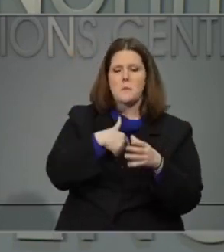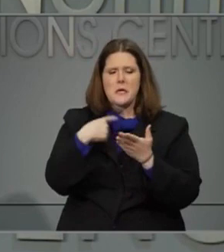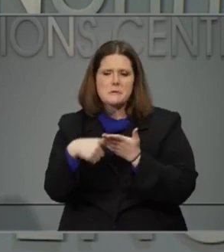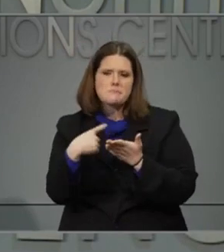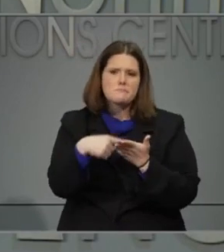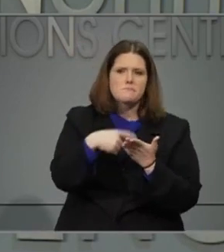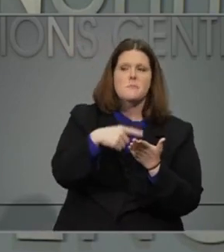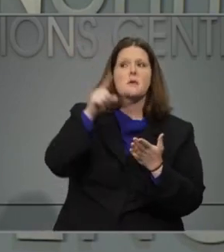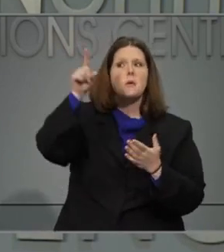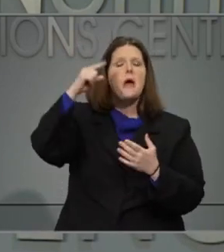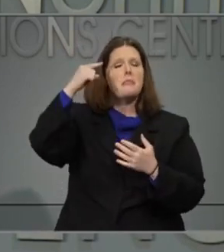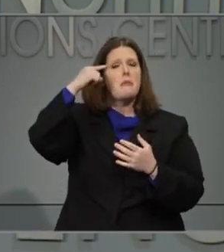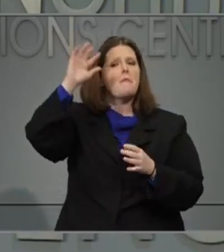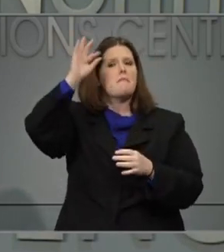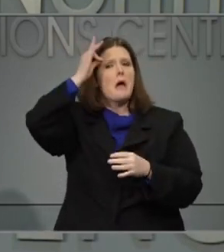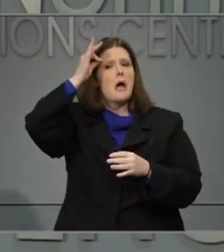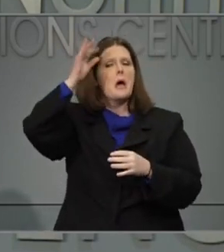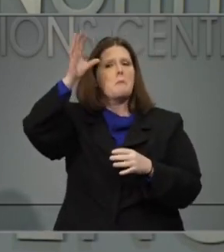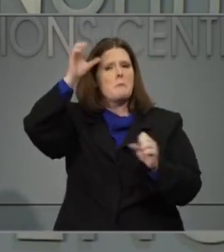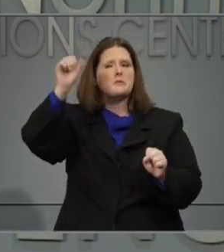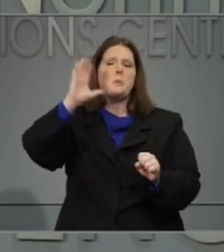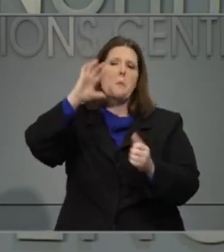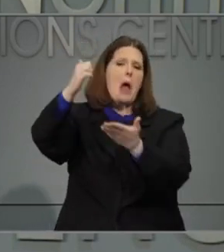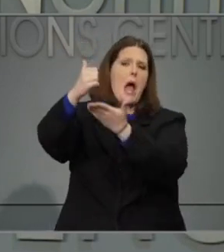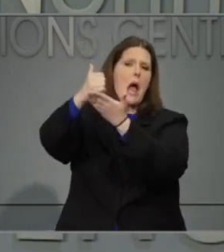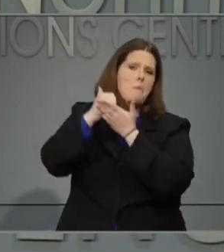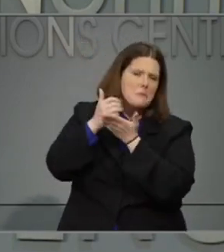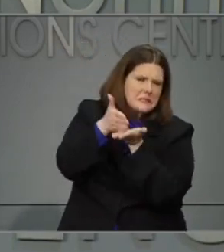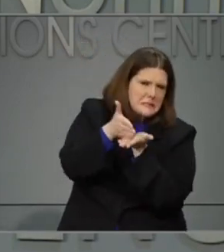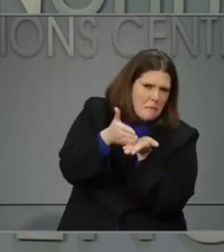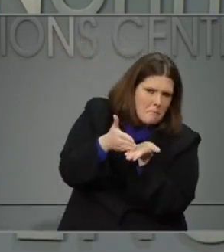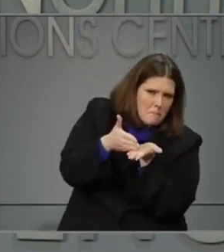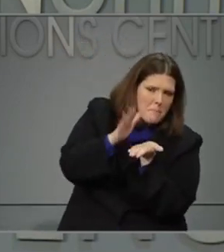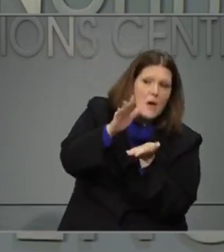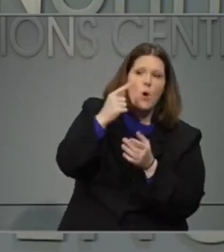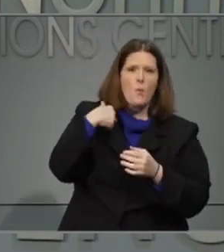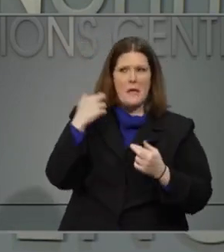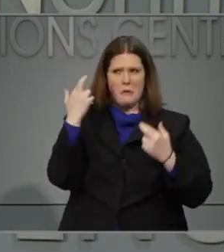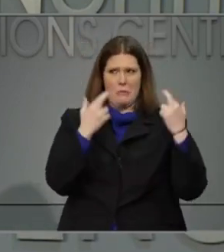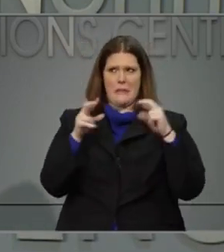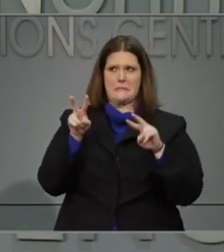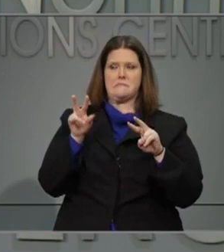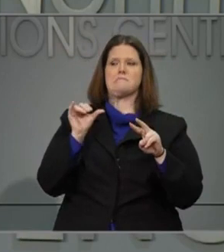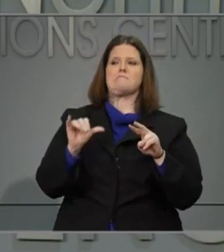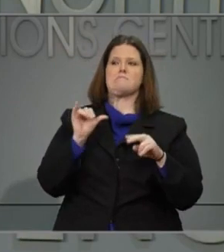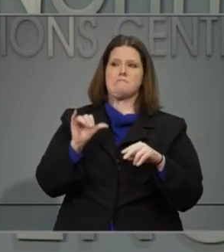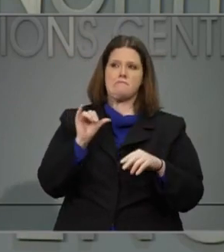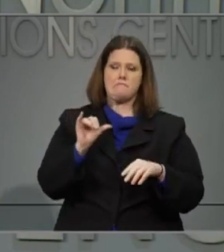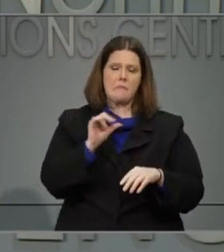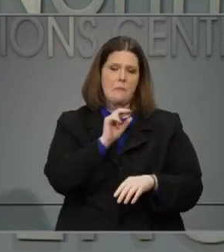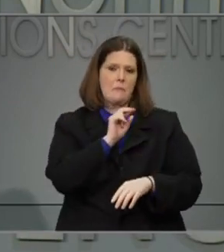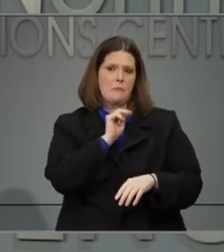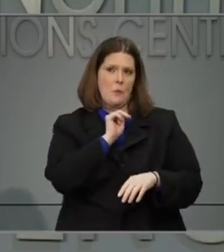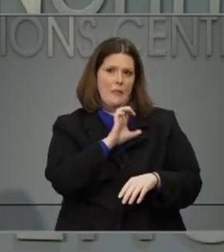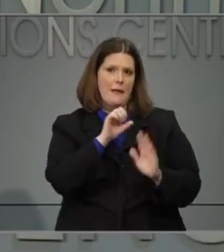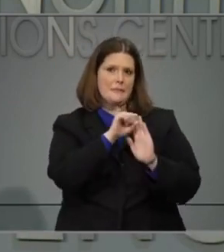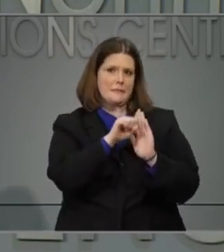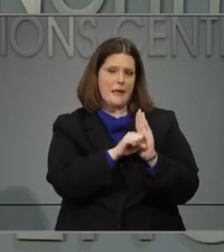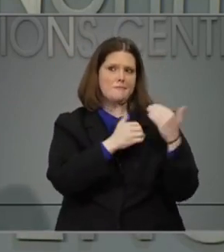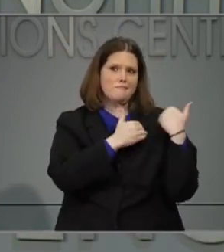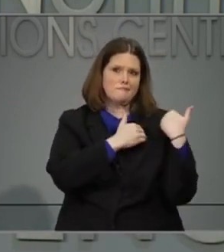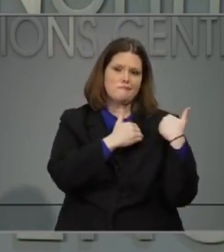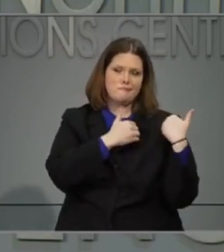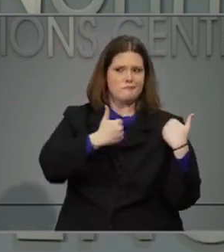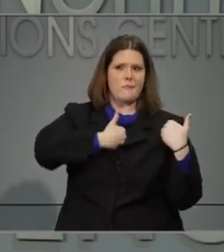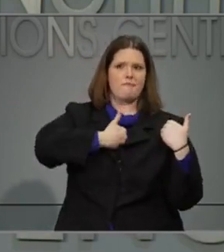with testing. I think we realized about a month ago that the states were going to be responsible for getting us where we needed to